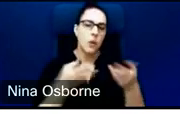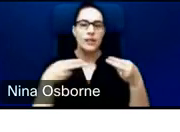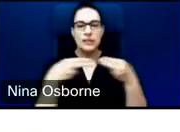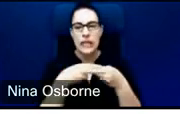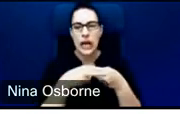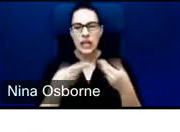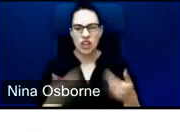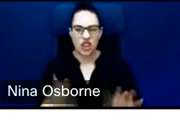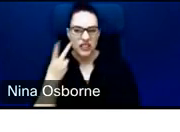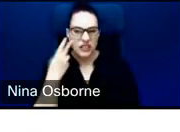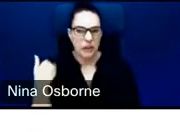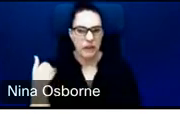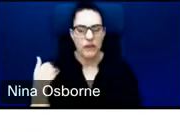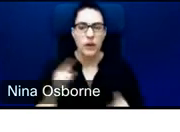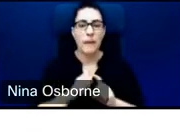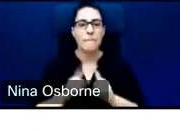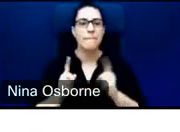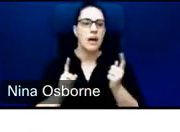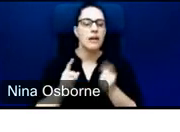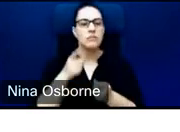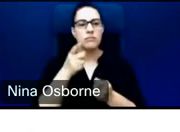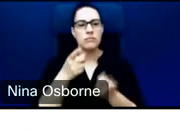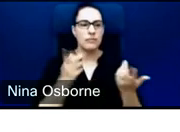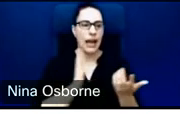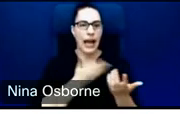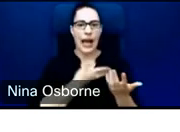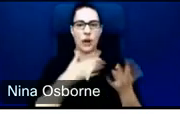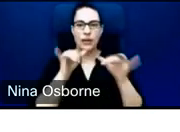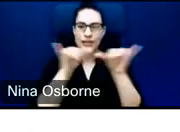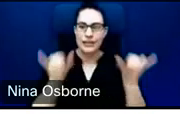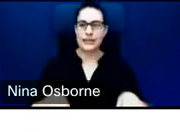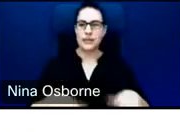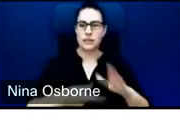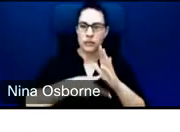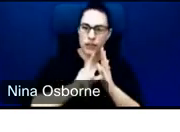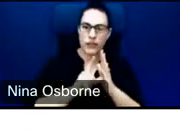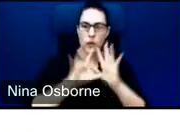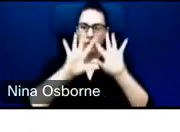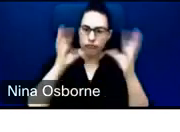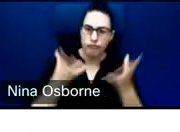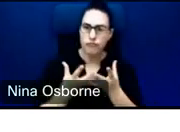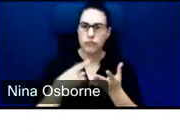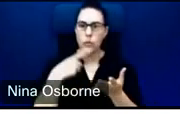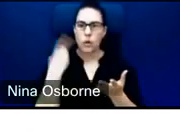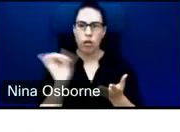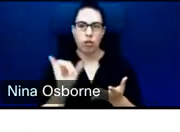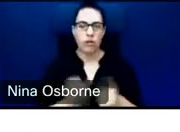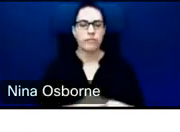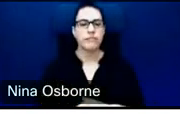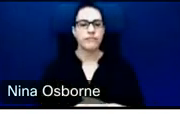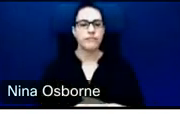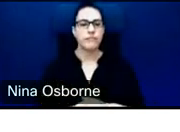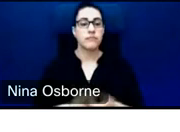how we do a systematic review of every project that comes through, every investment that comes through for approval.